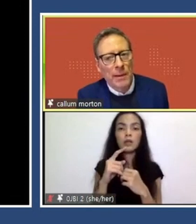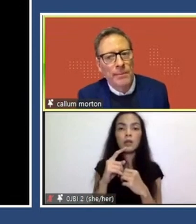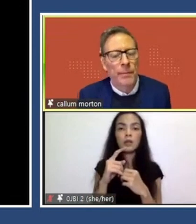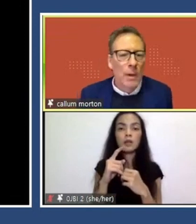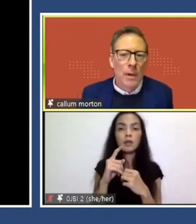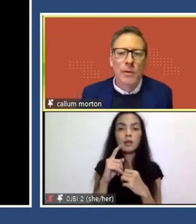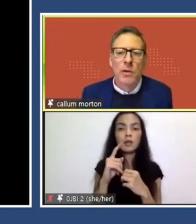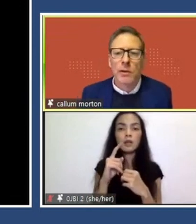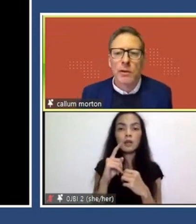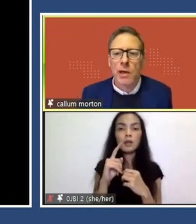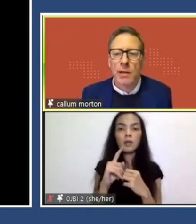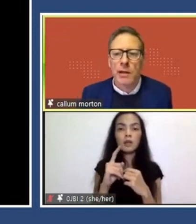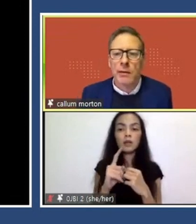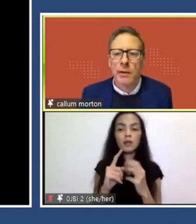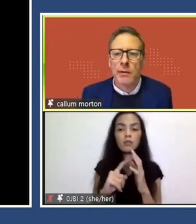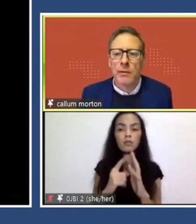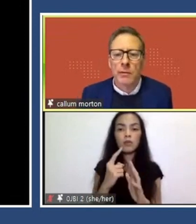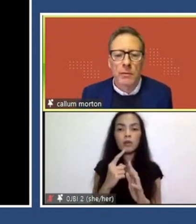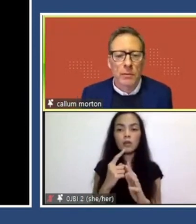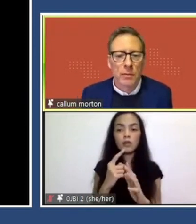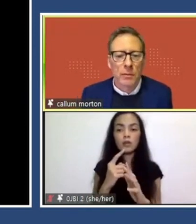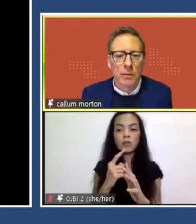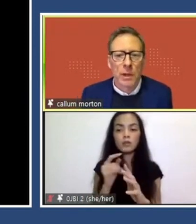by, I'll just check the chat.